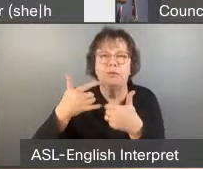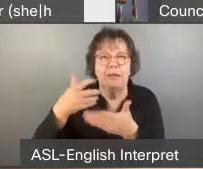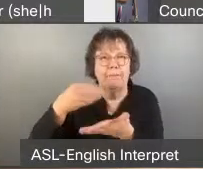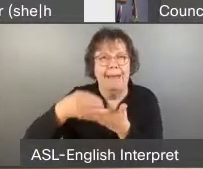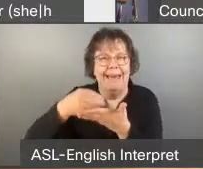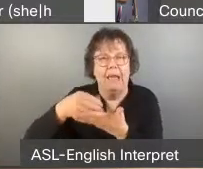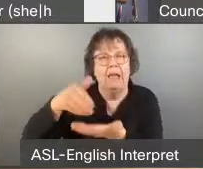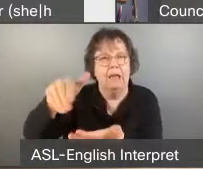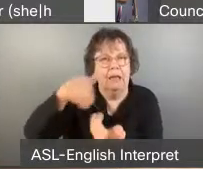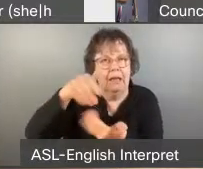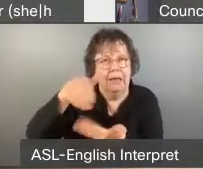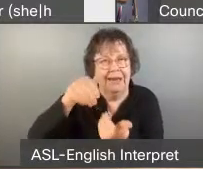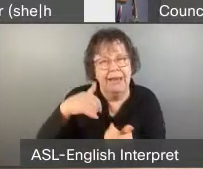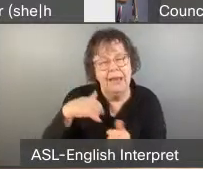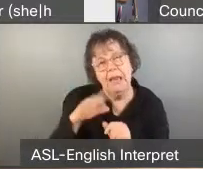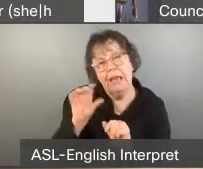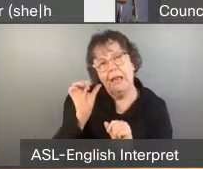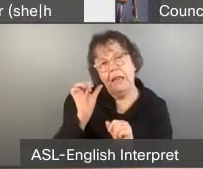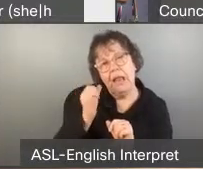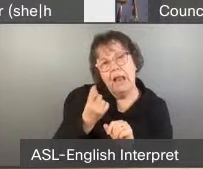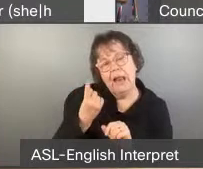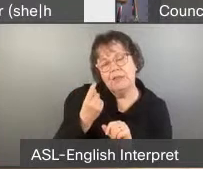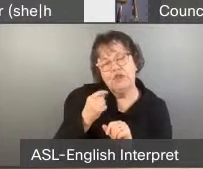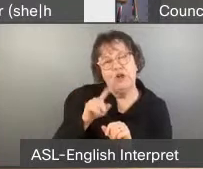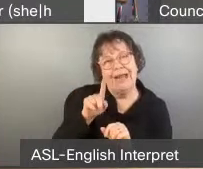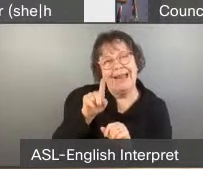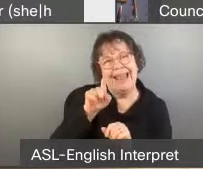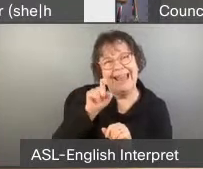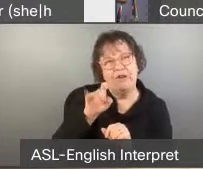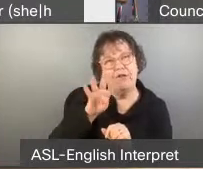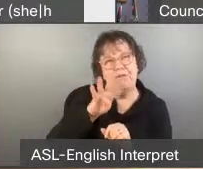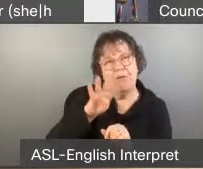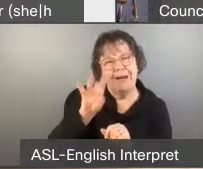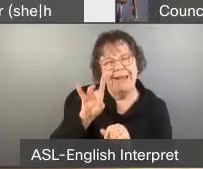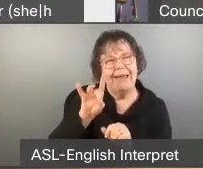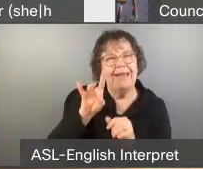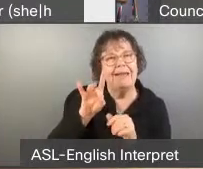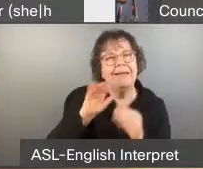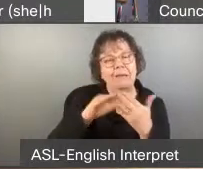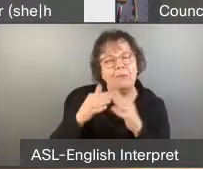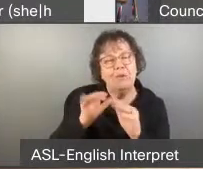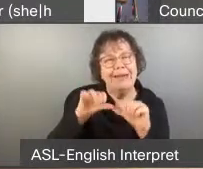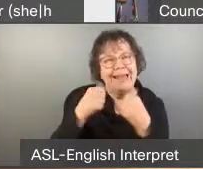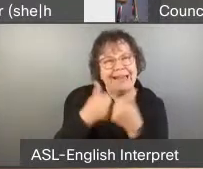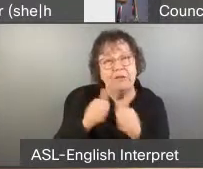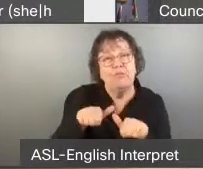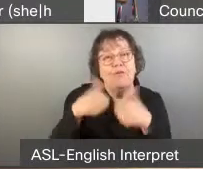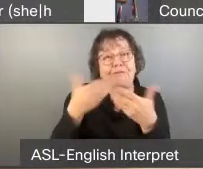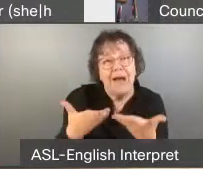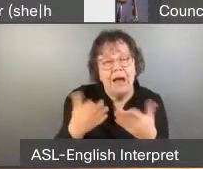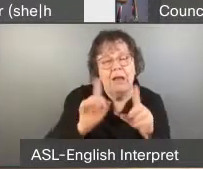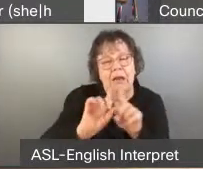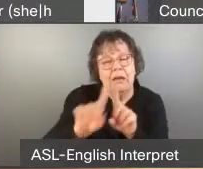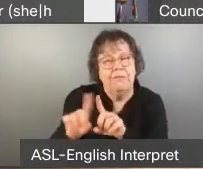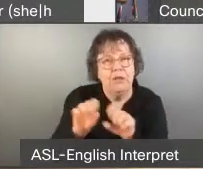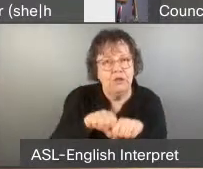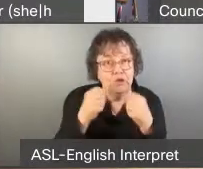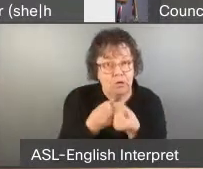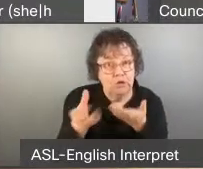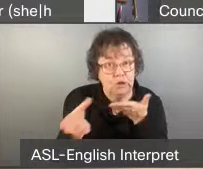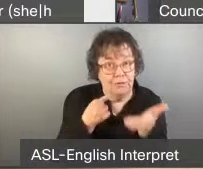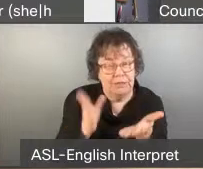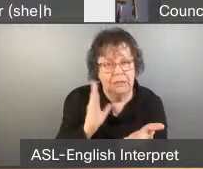gave money to 840 community agencies. They deliver the front line of your social services of our social services as a city.